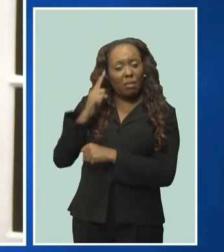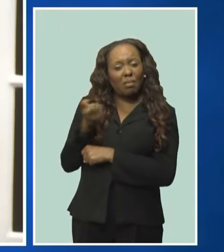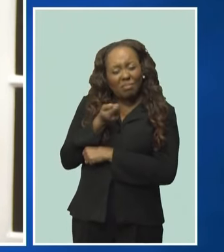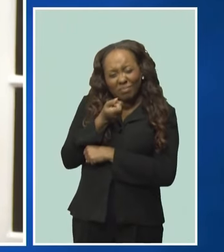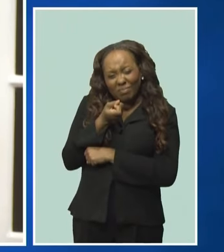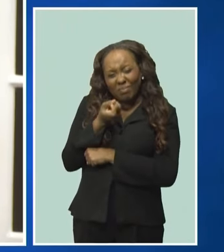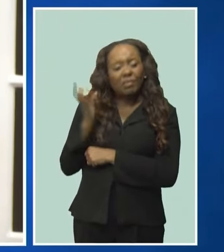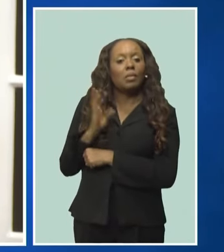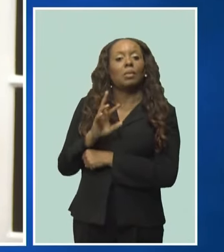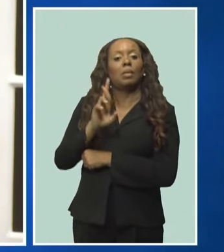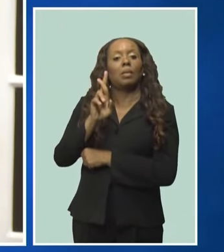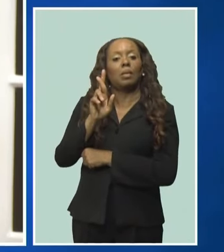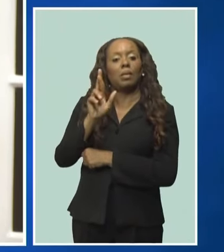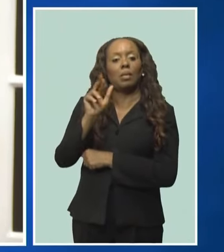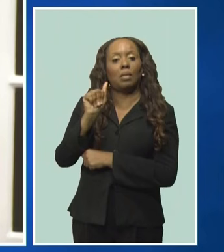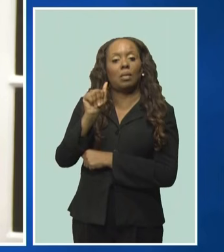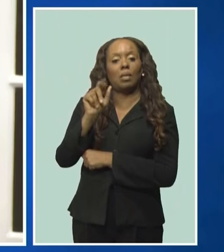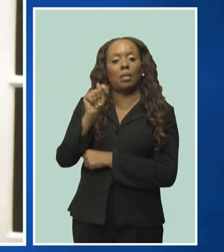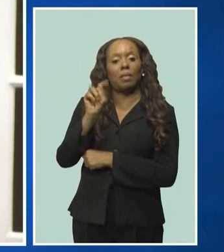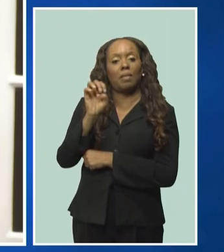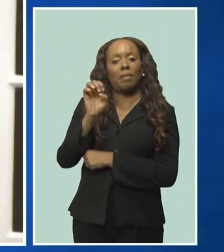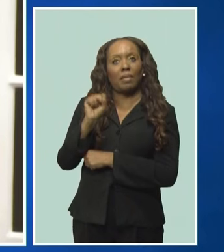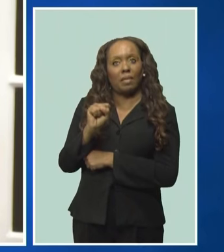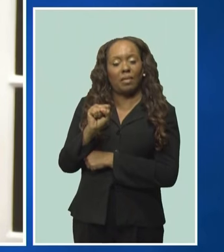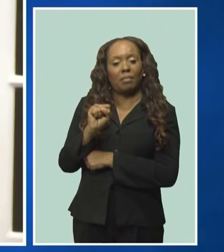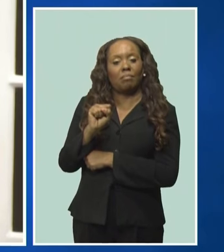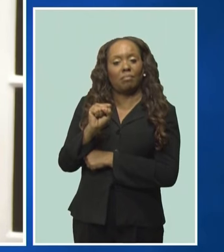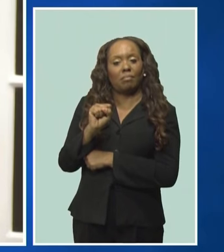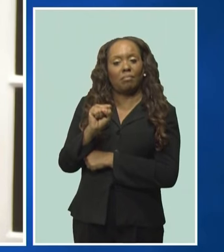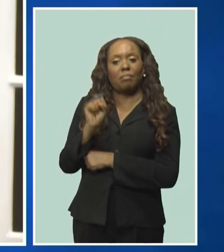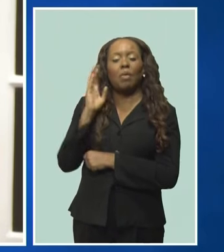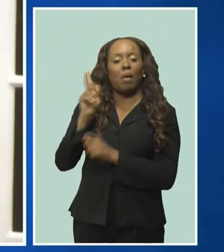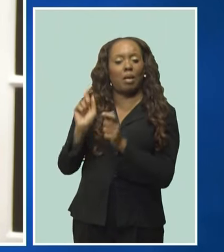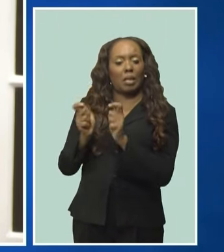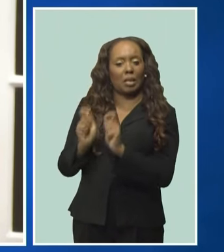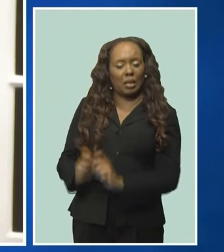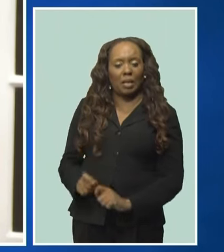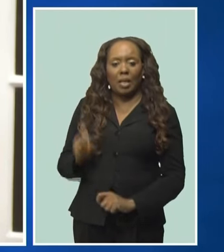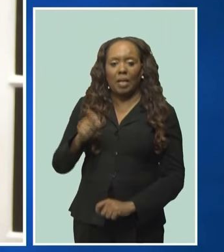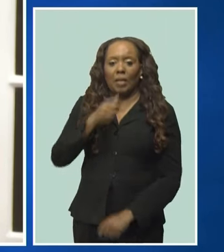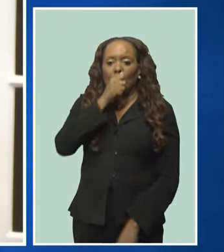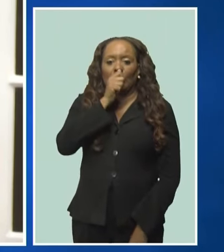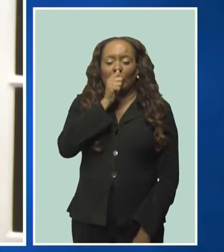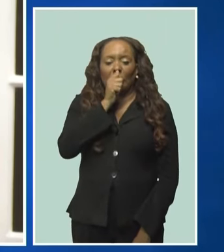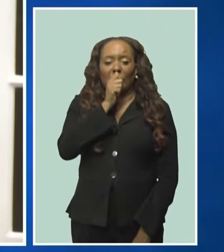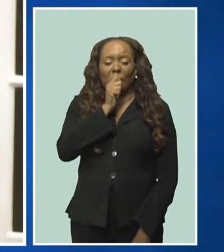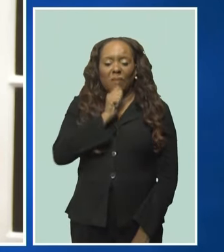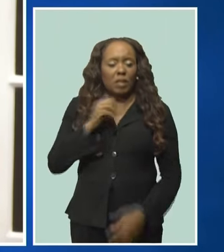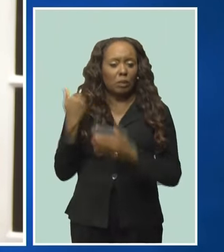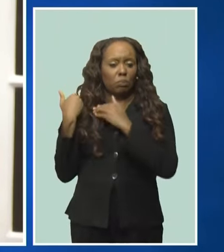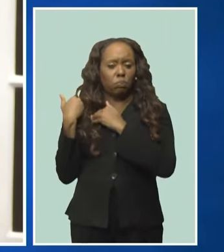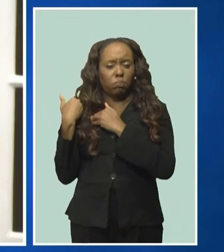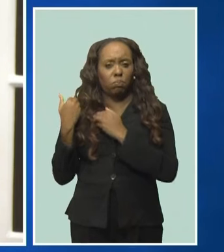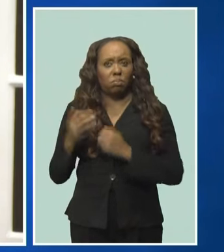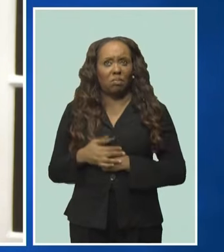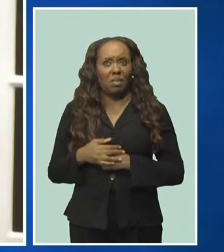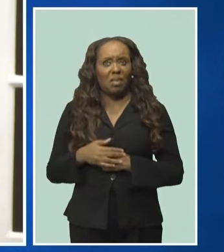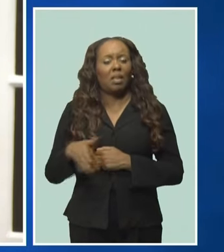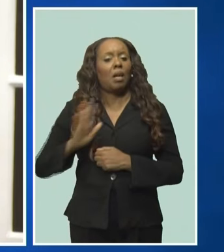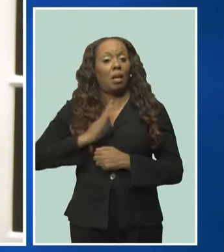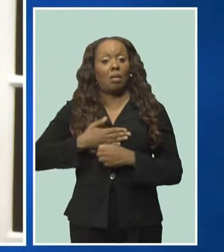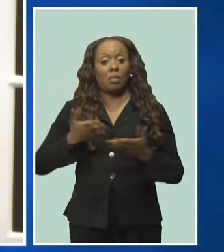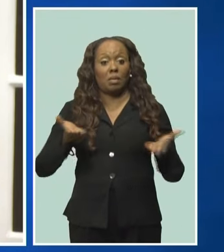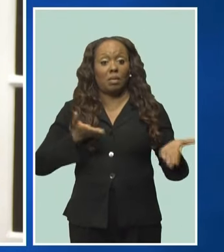few rates that we will need the public to be able to bear if our services that depend on those